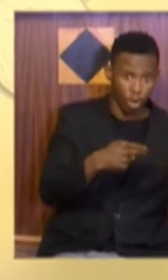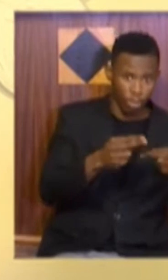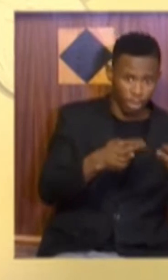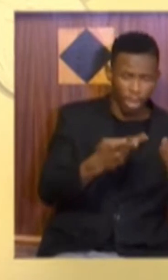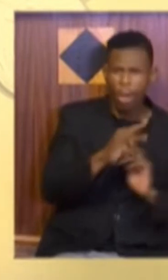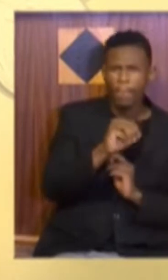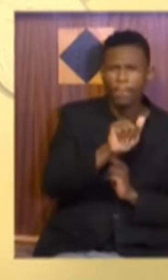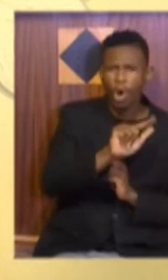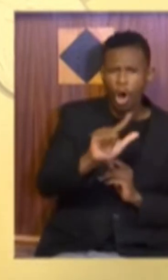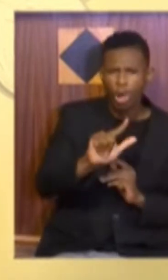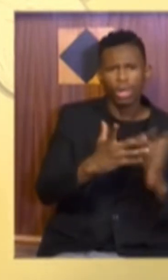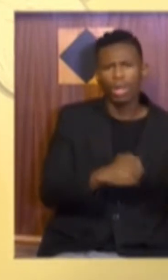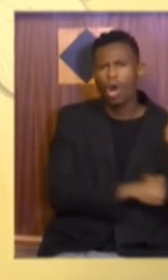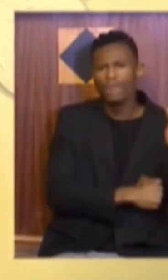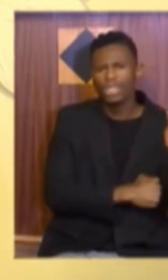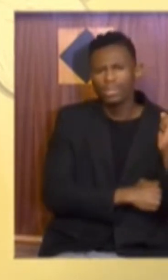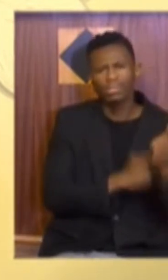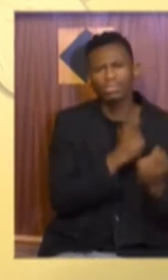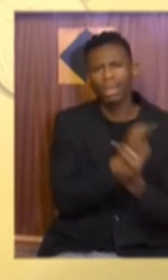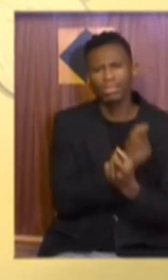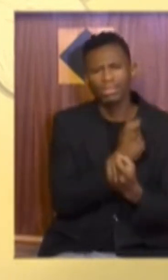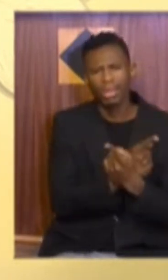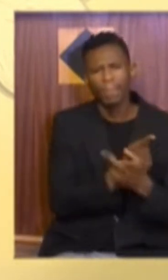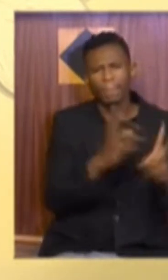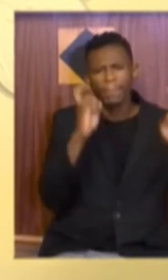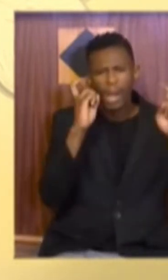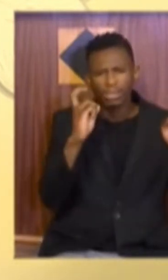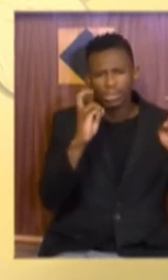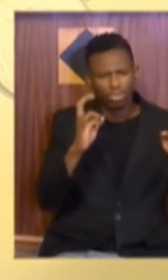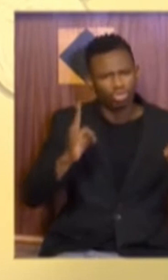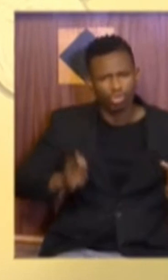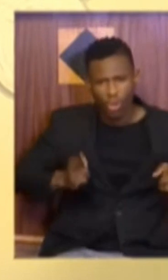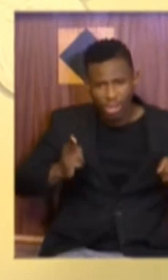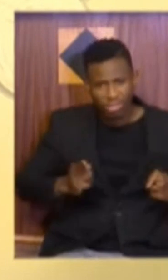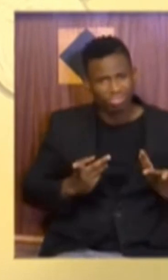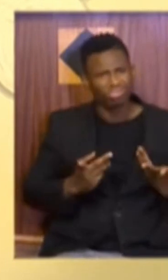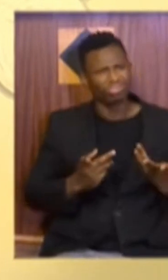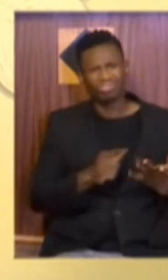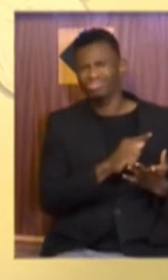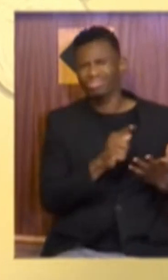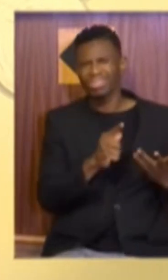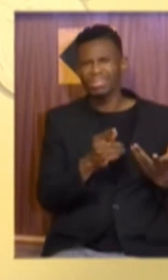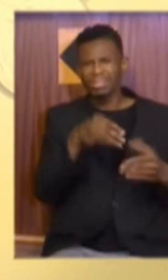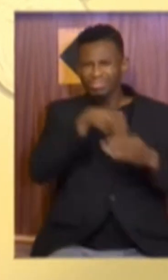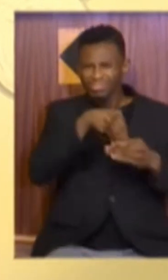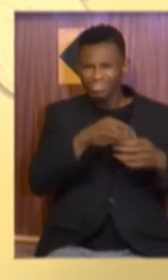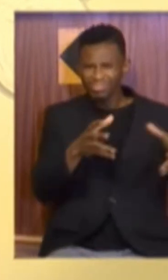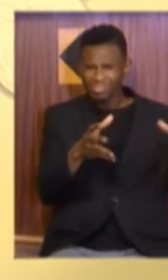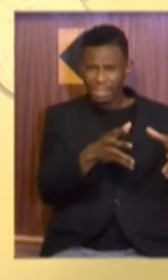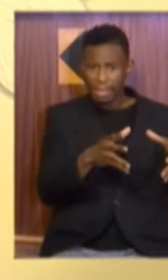offices, factories, taxis, buses, trains or any other indoor